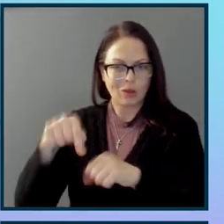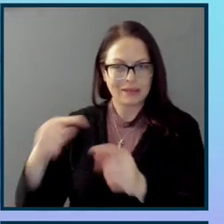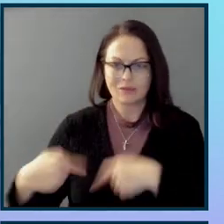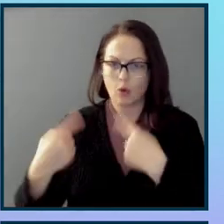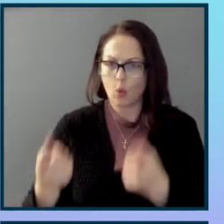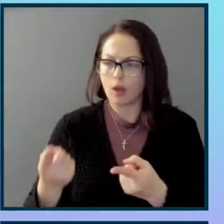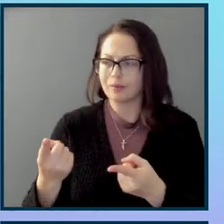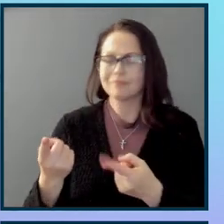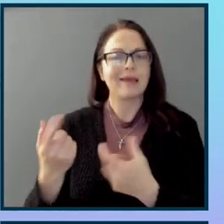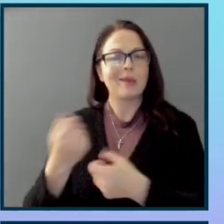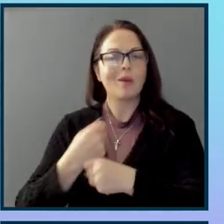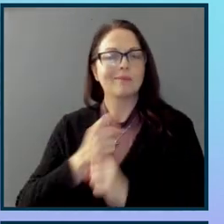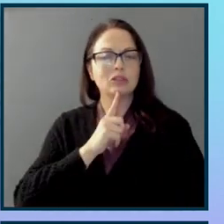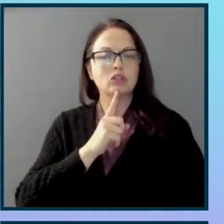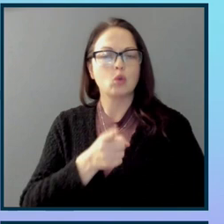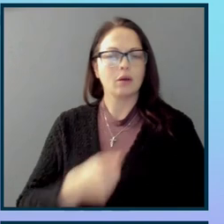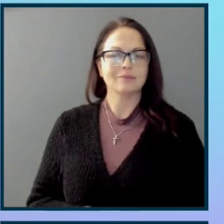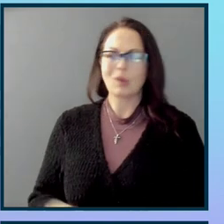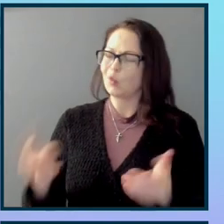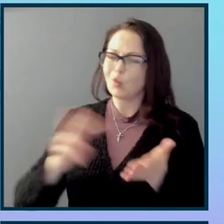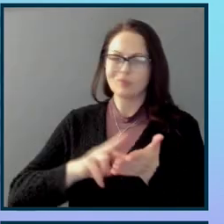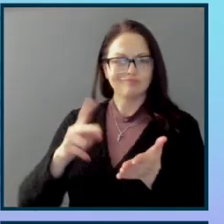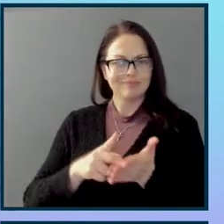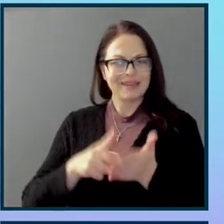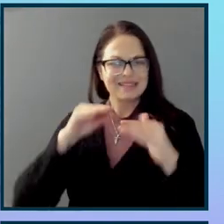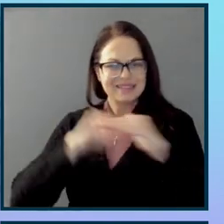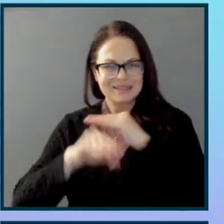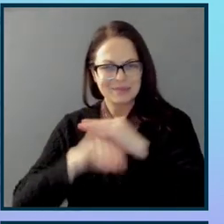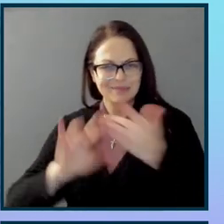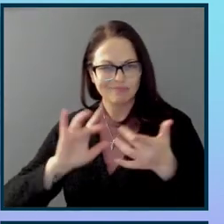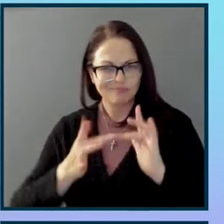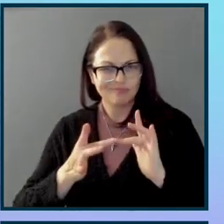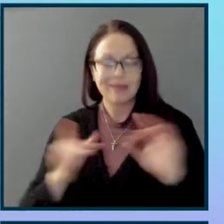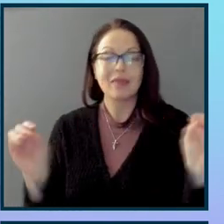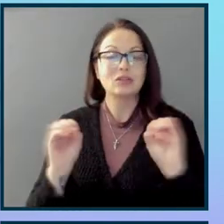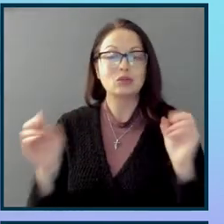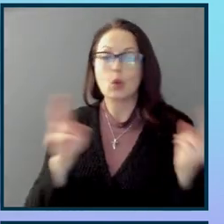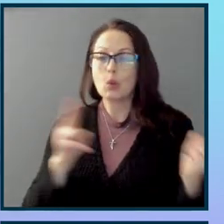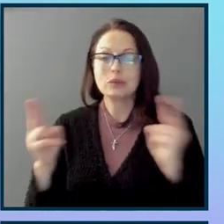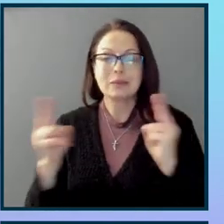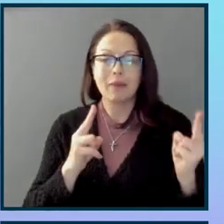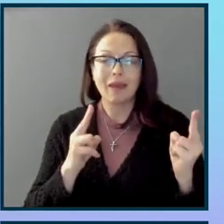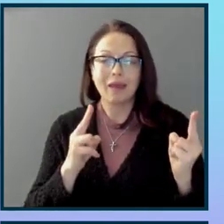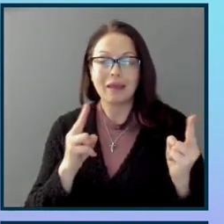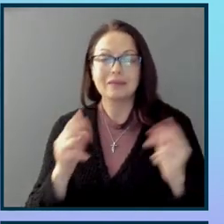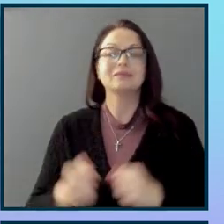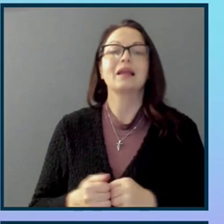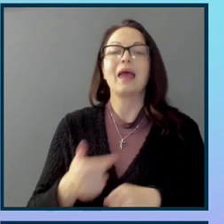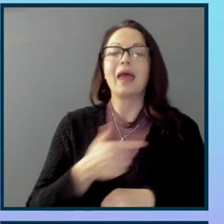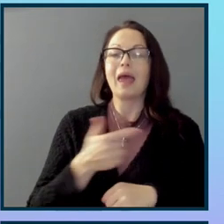that what it means to be accessible for the web, there is no debate, and it can be trusted, and they've released the Web Content